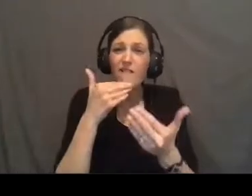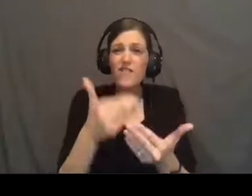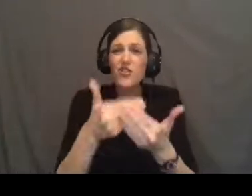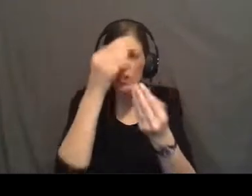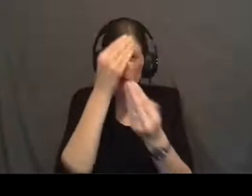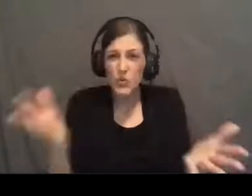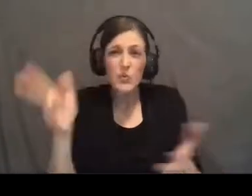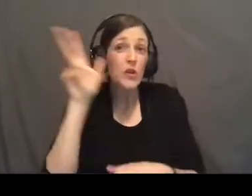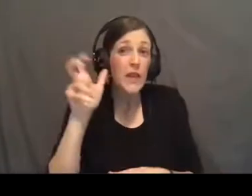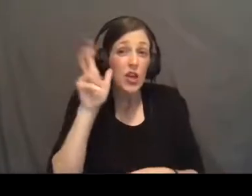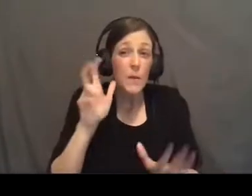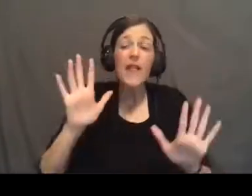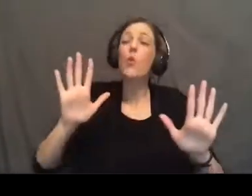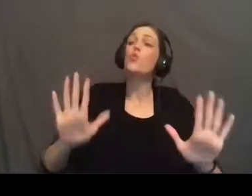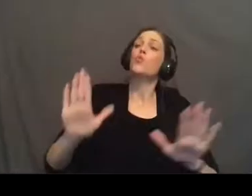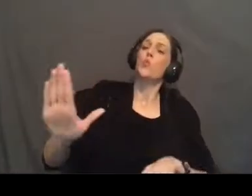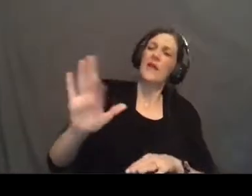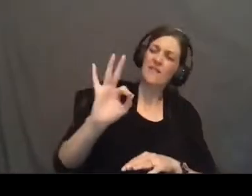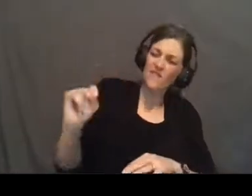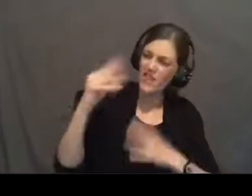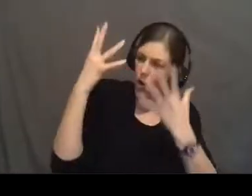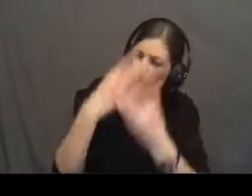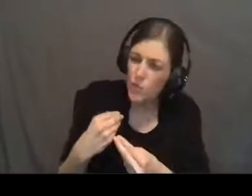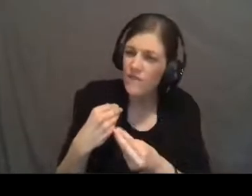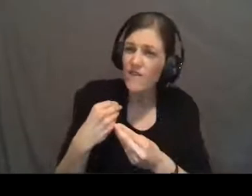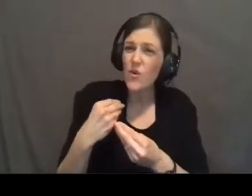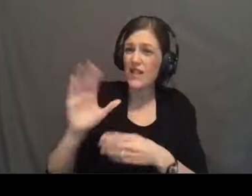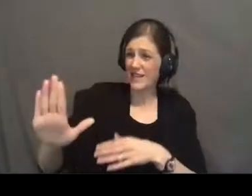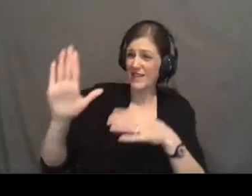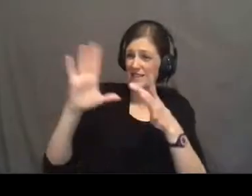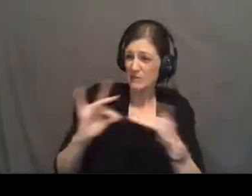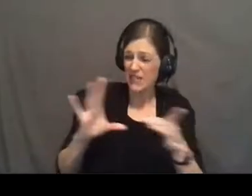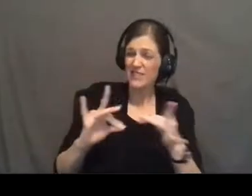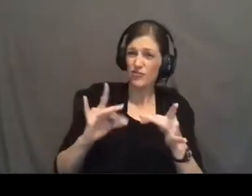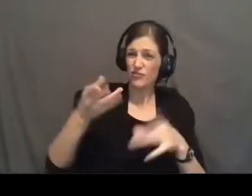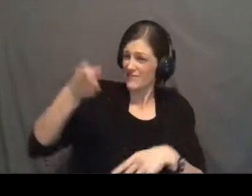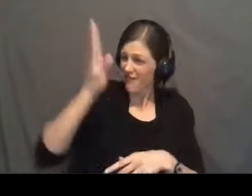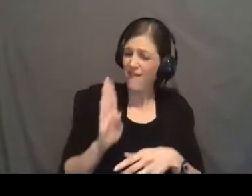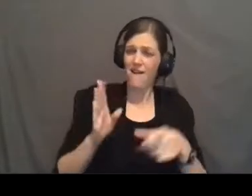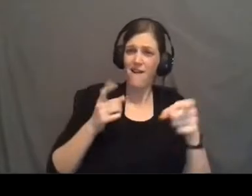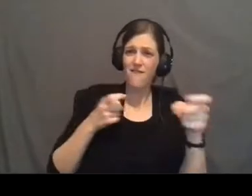hear it, you're going to go, man, his feet are beautiful because his message is God reigns.